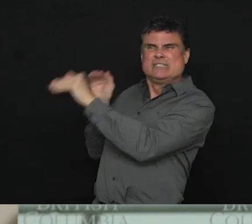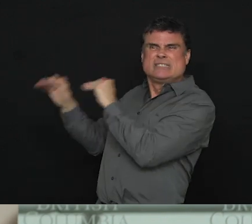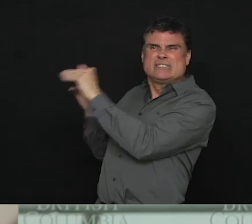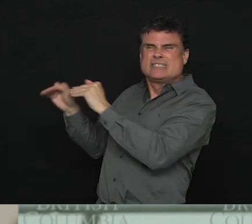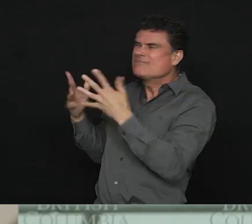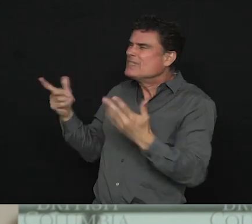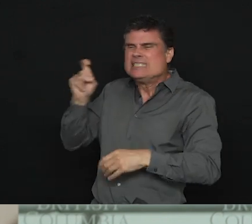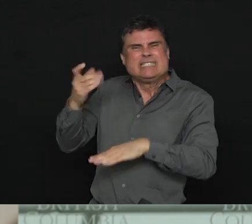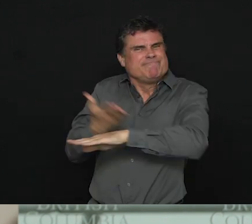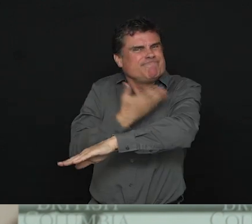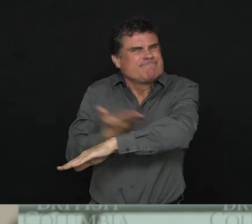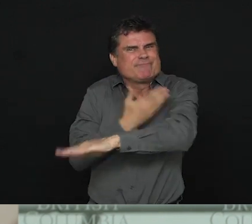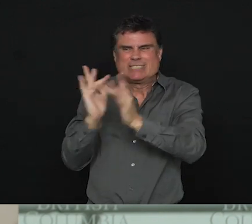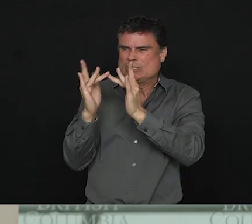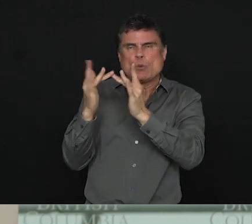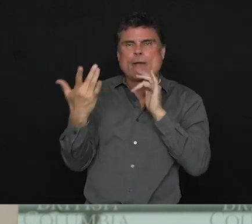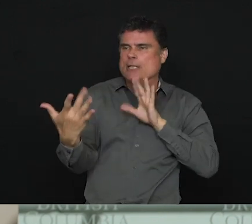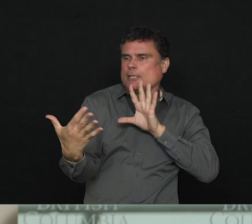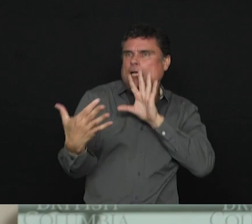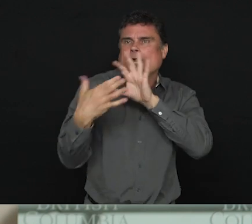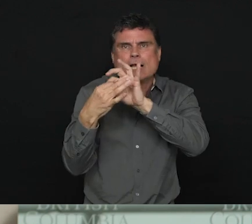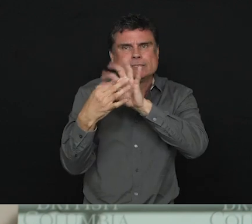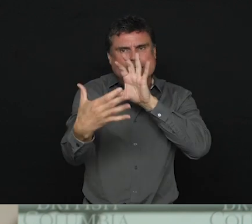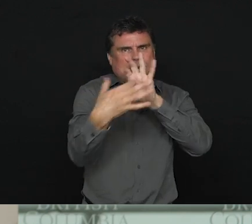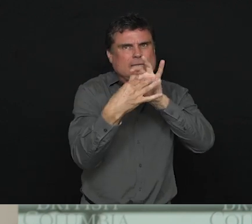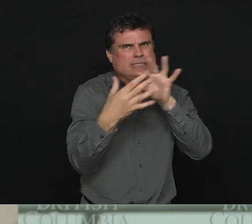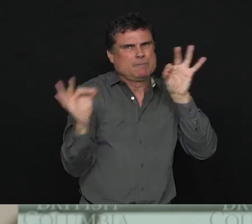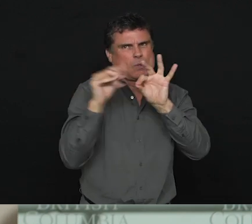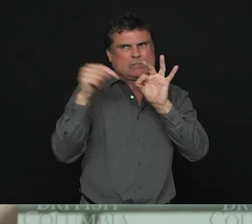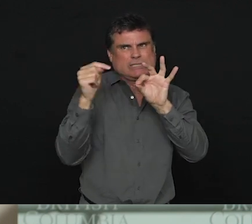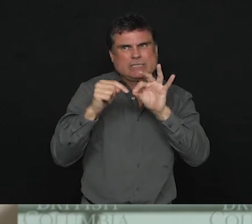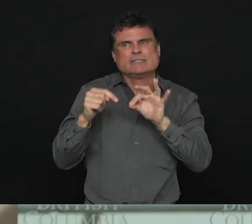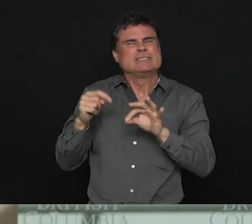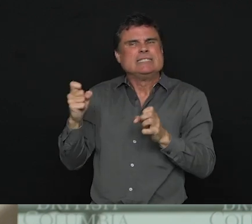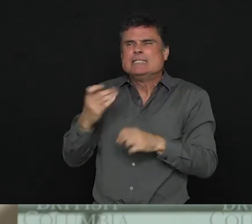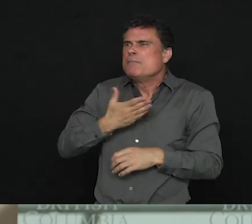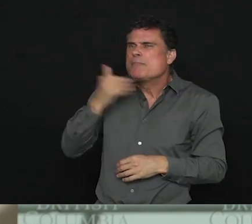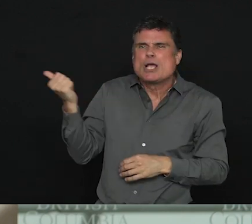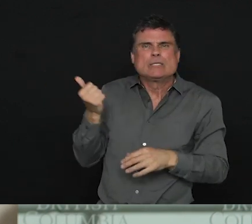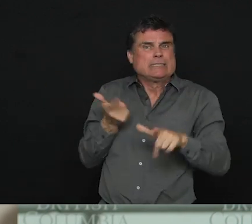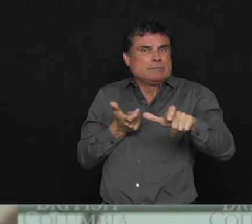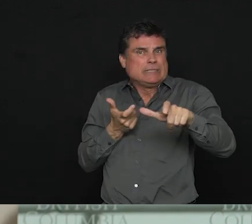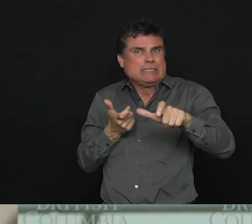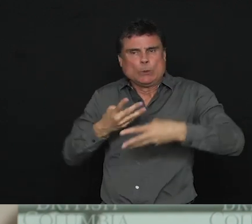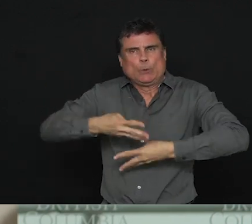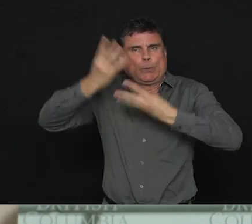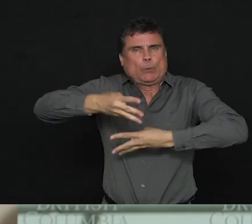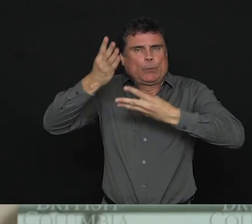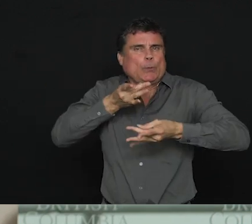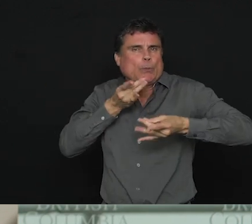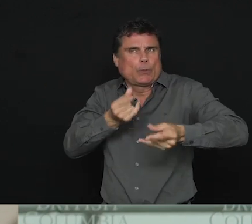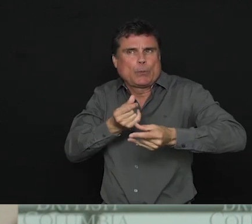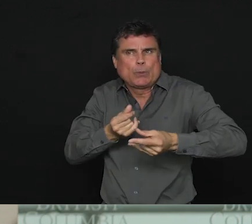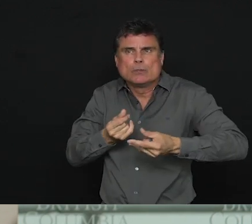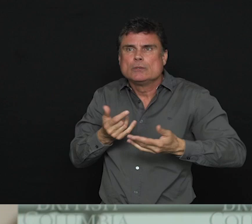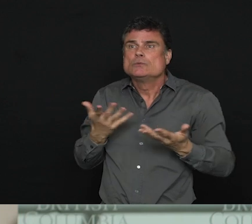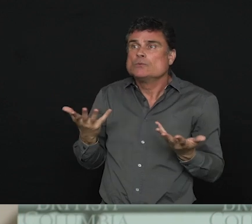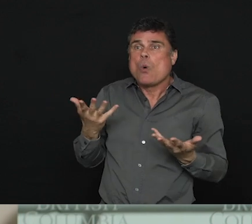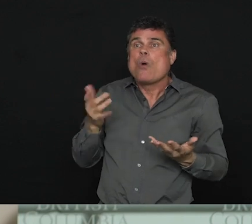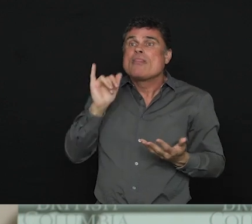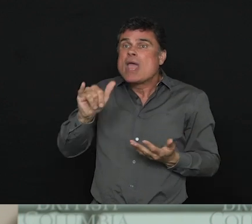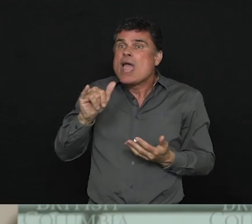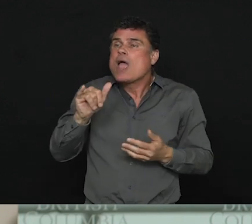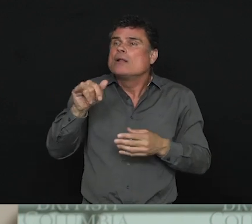are more or less high speed and a broader coverage. We understand that right now, with the suspension of